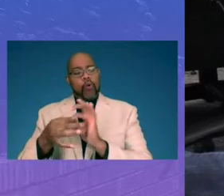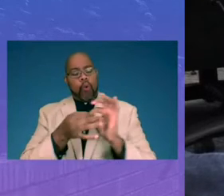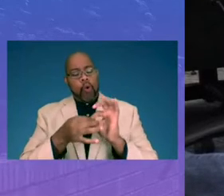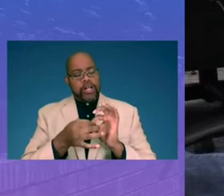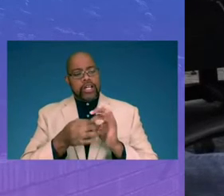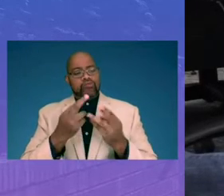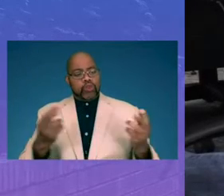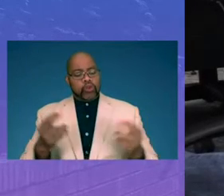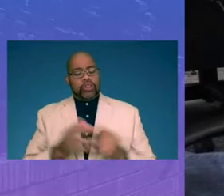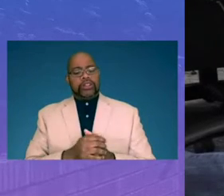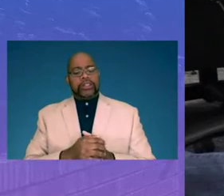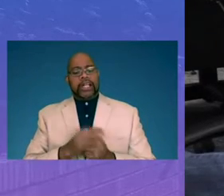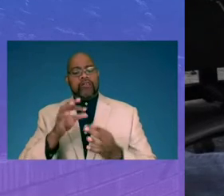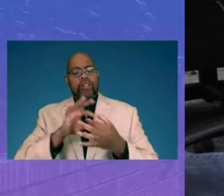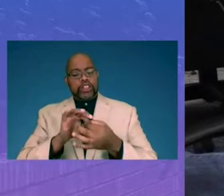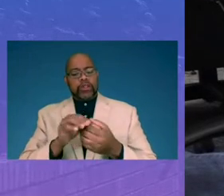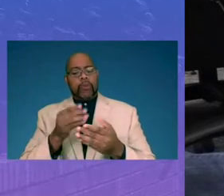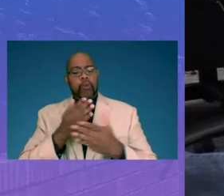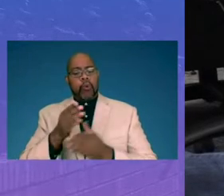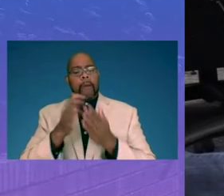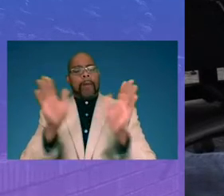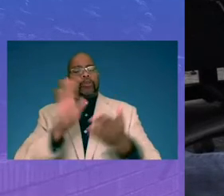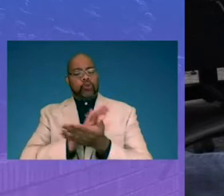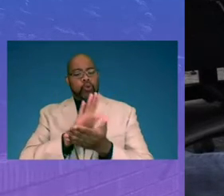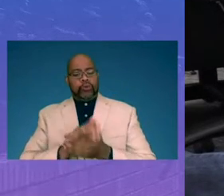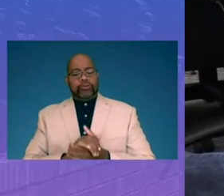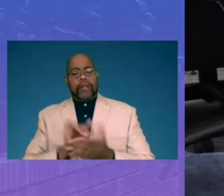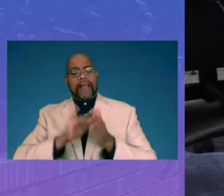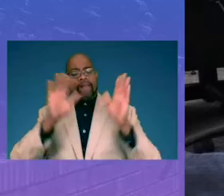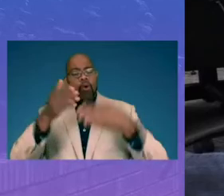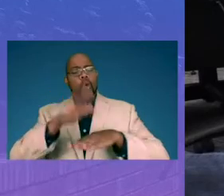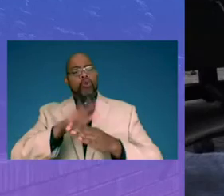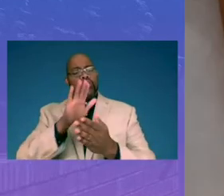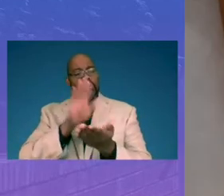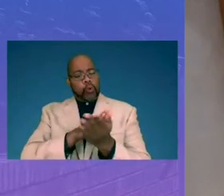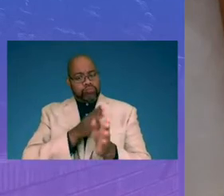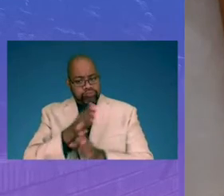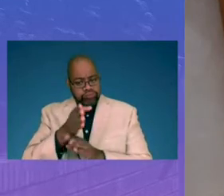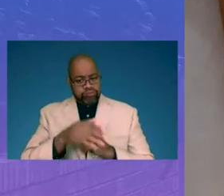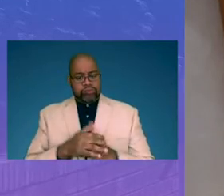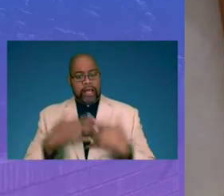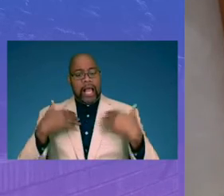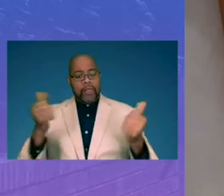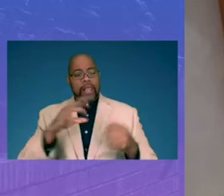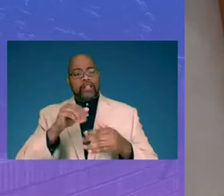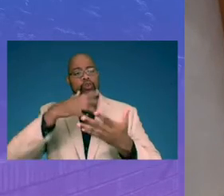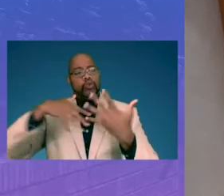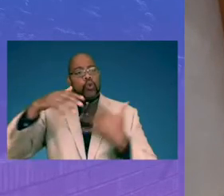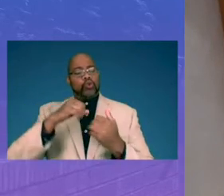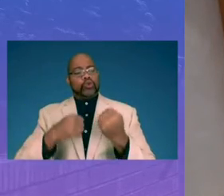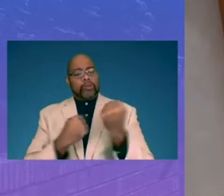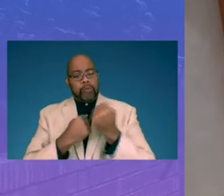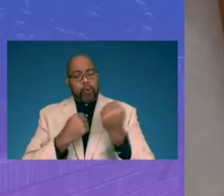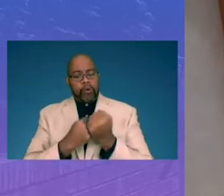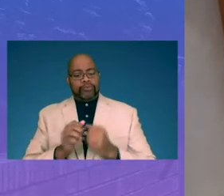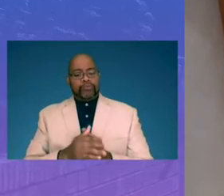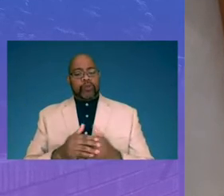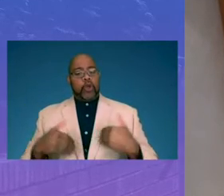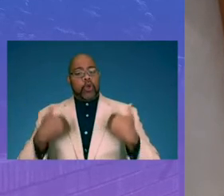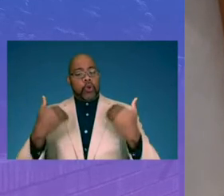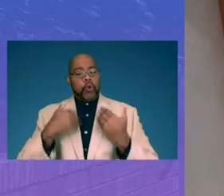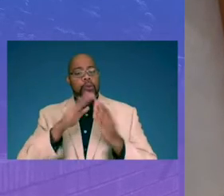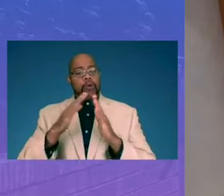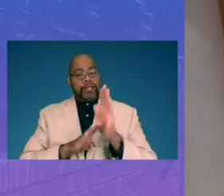resources through a public school that focus on academics, health and social support, youth and community